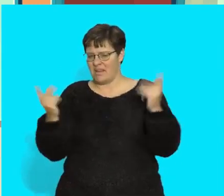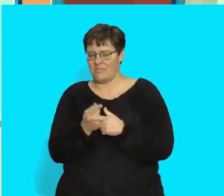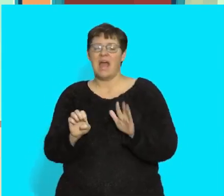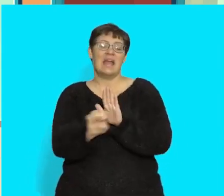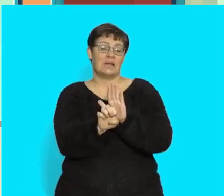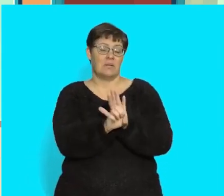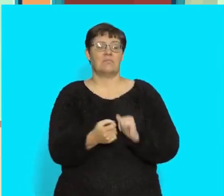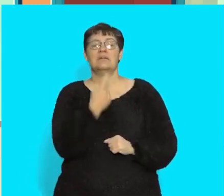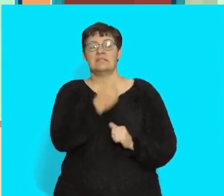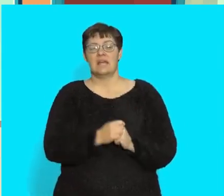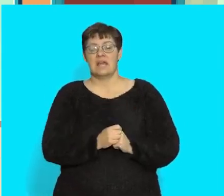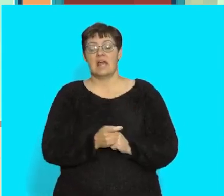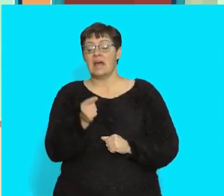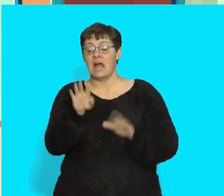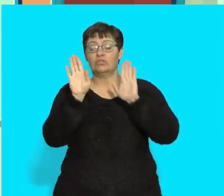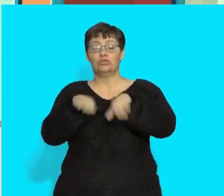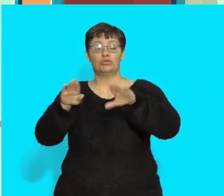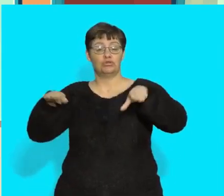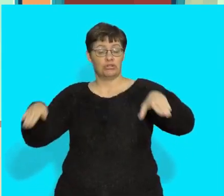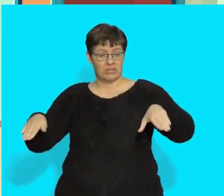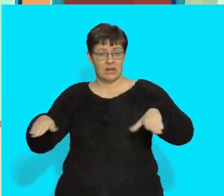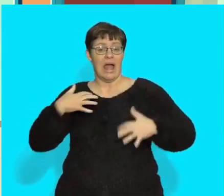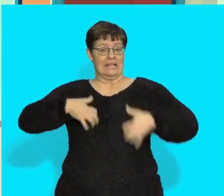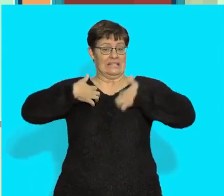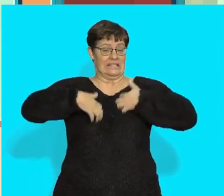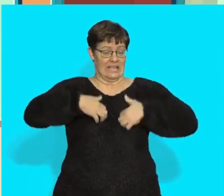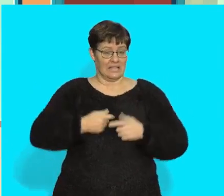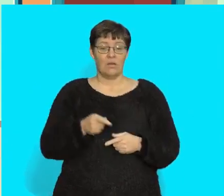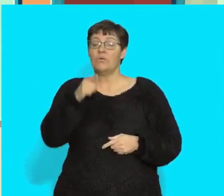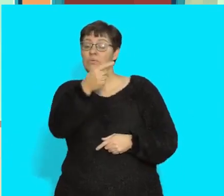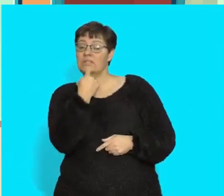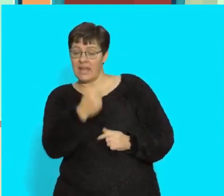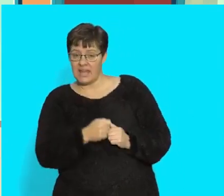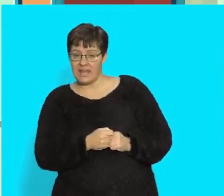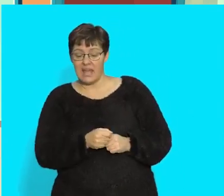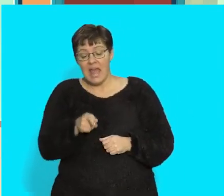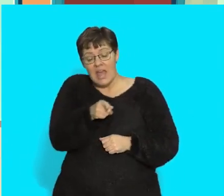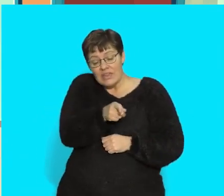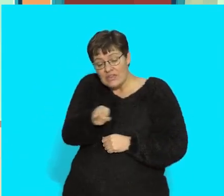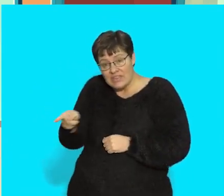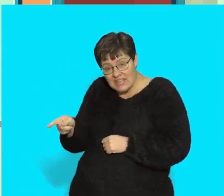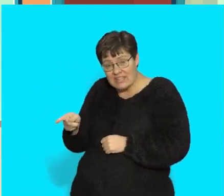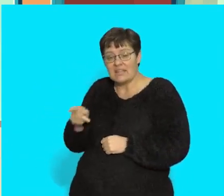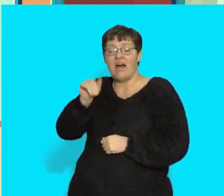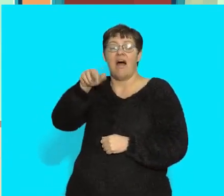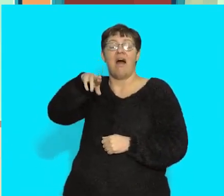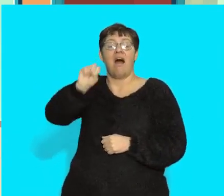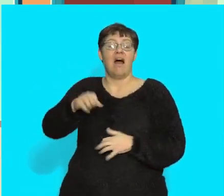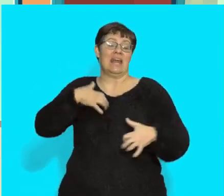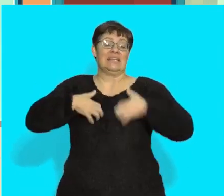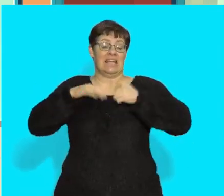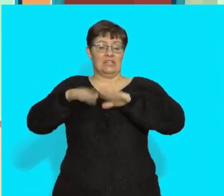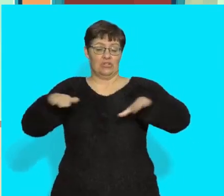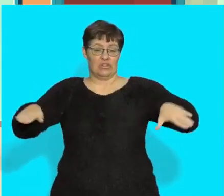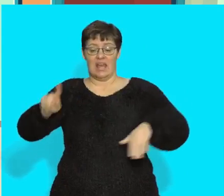the children are excited. You say, these are excited children. Let's